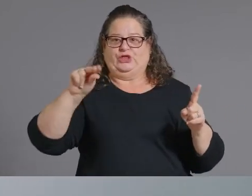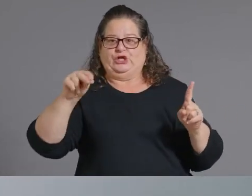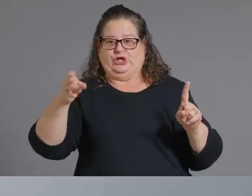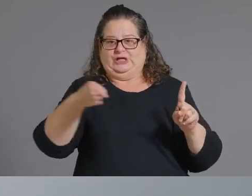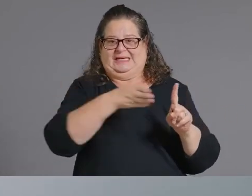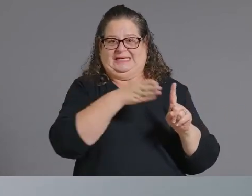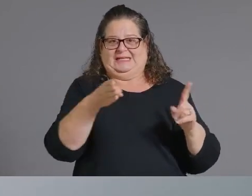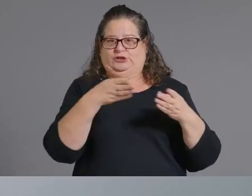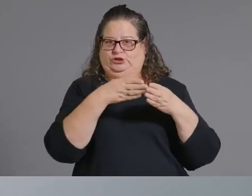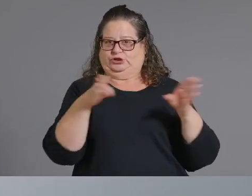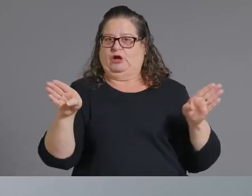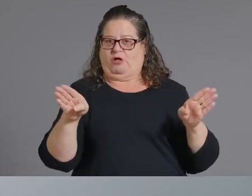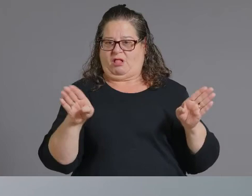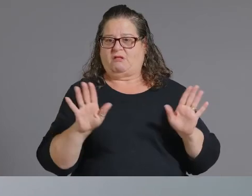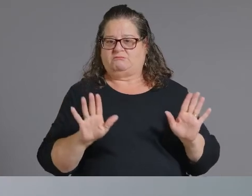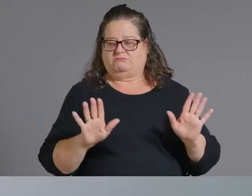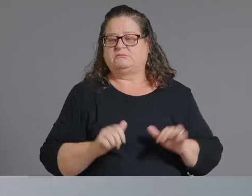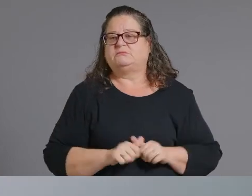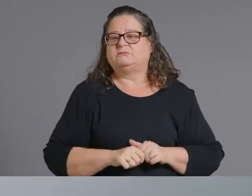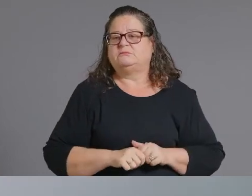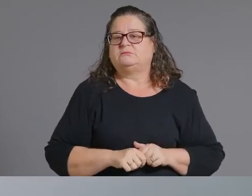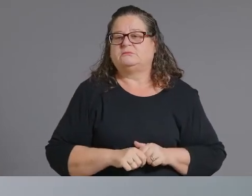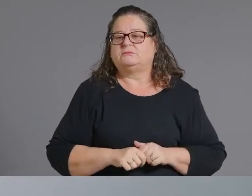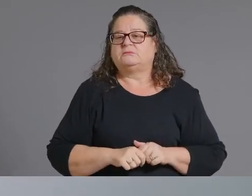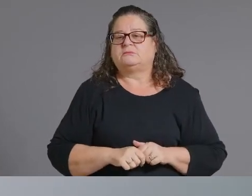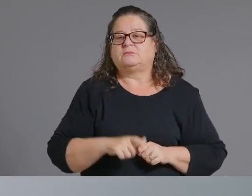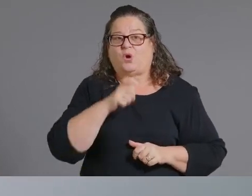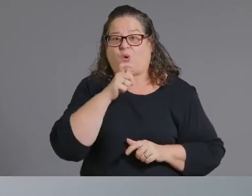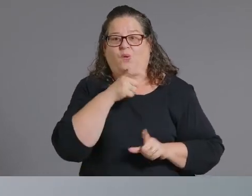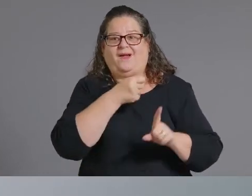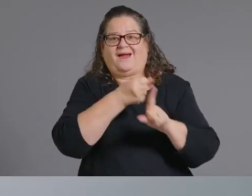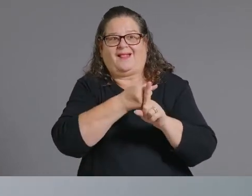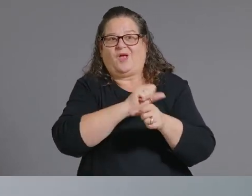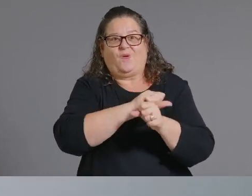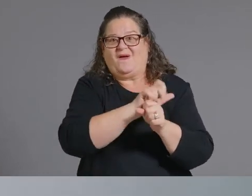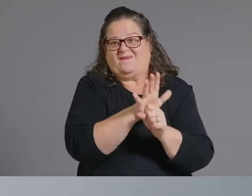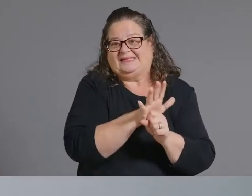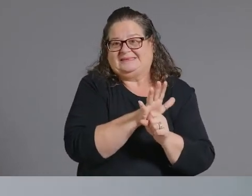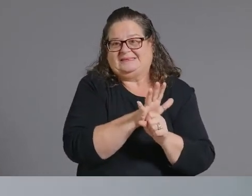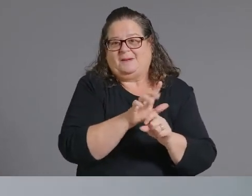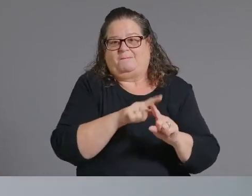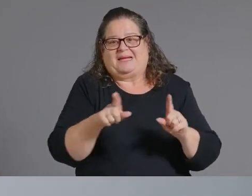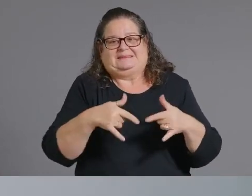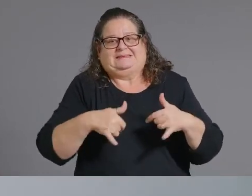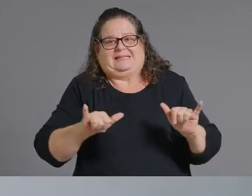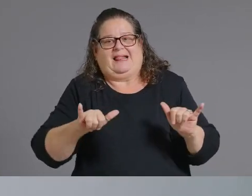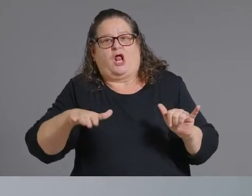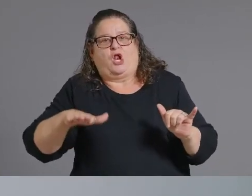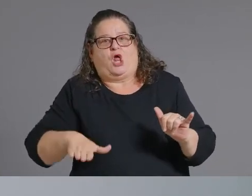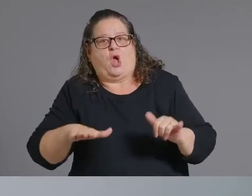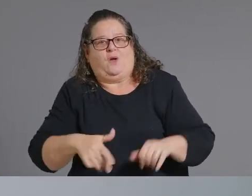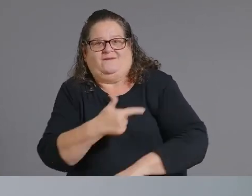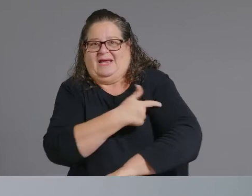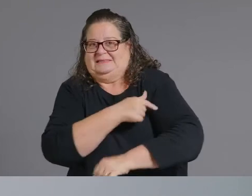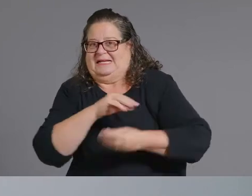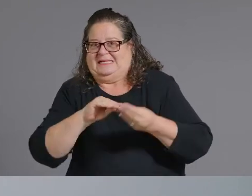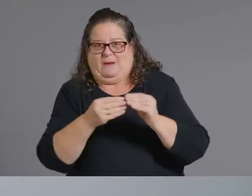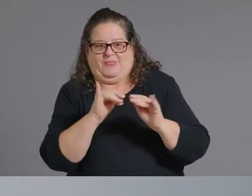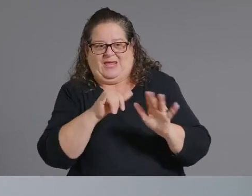by covet 19 but have lower vaccination rates so some of those are some of the groups that we're looking at developing specific messaging for